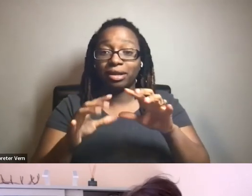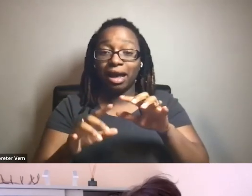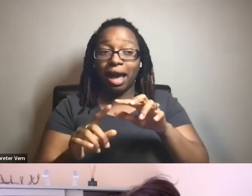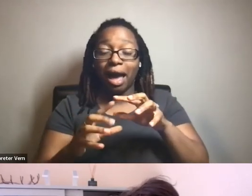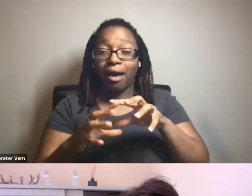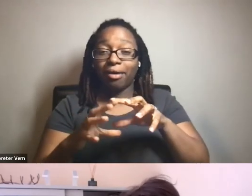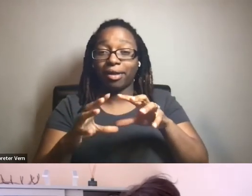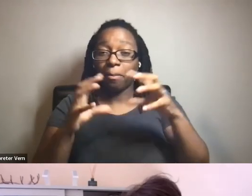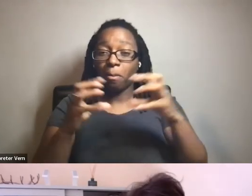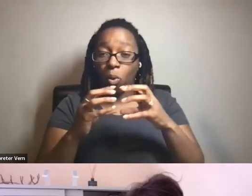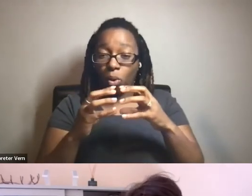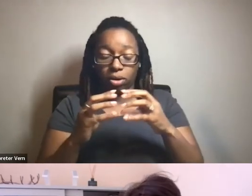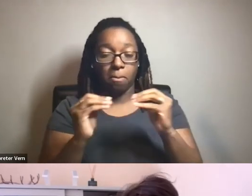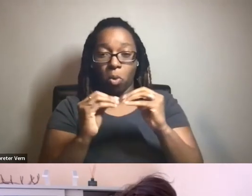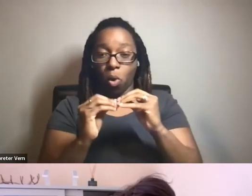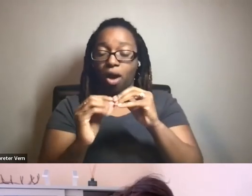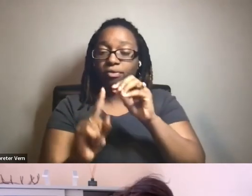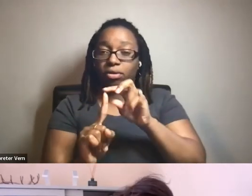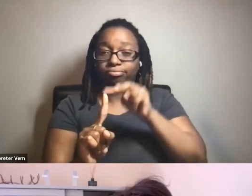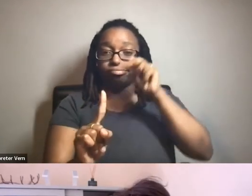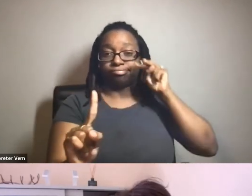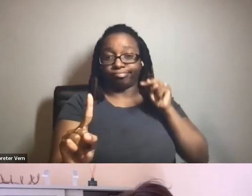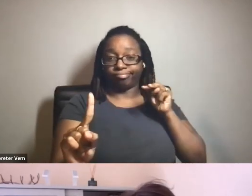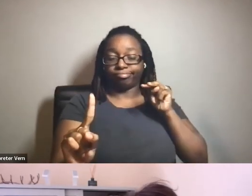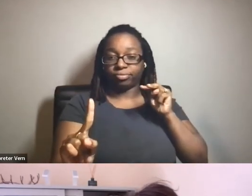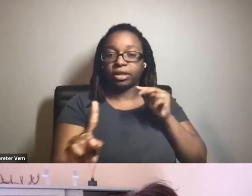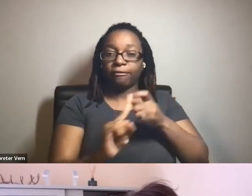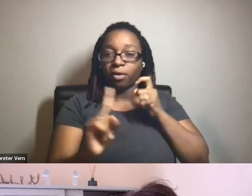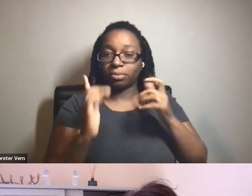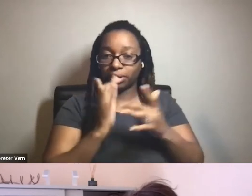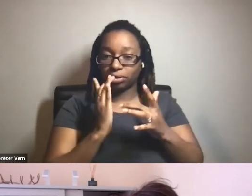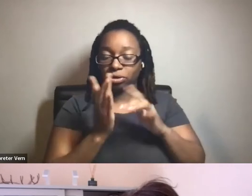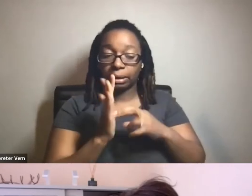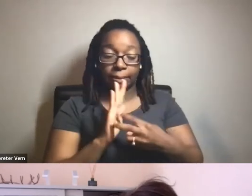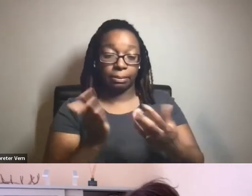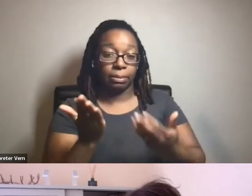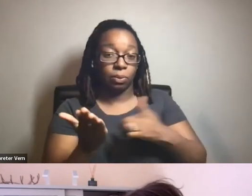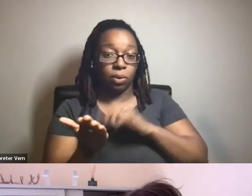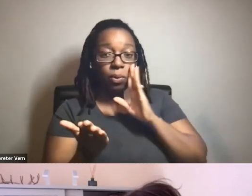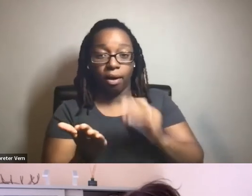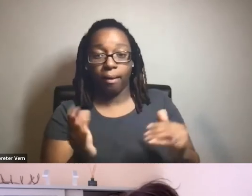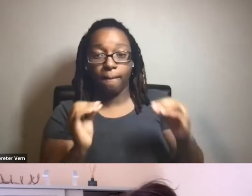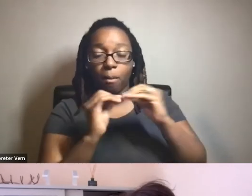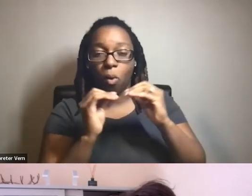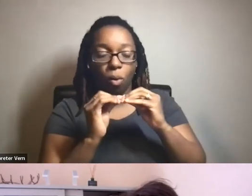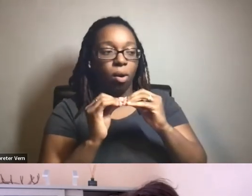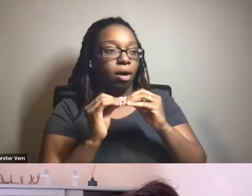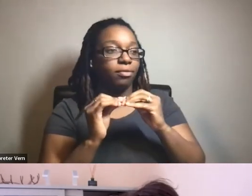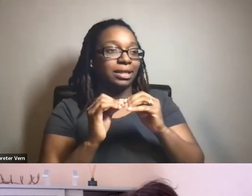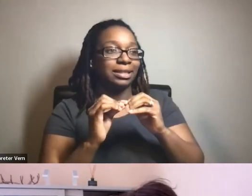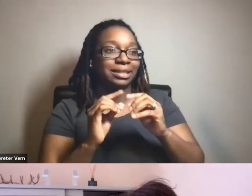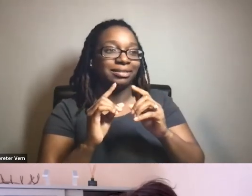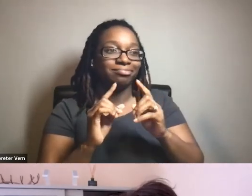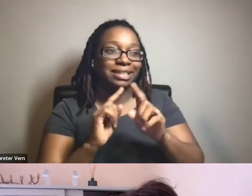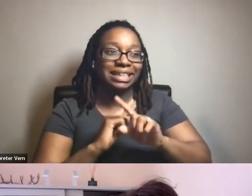in education hopefully means we bring something slightly different to, uh, this, this kind of space. But of course, we're